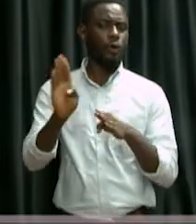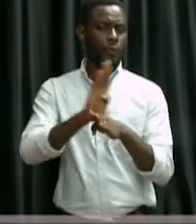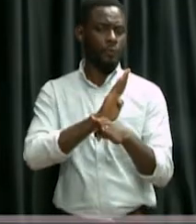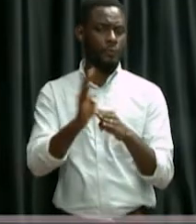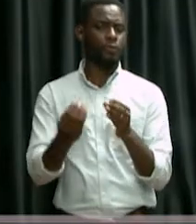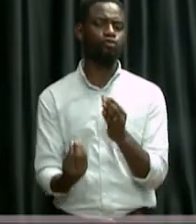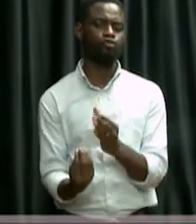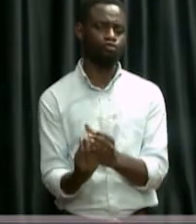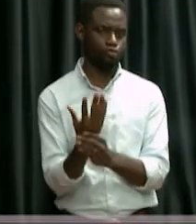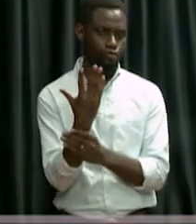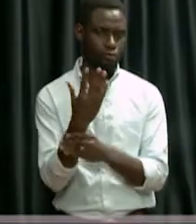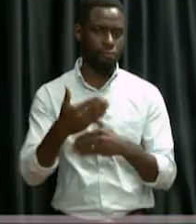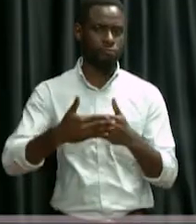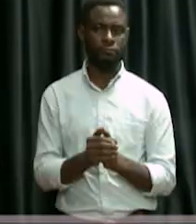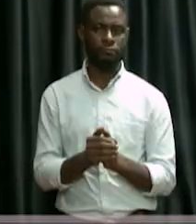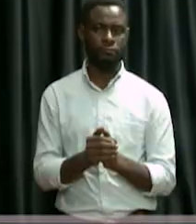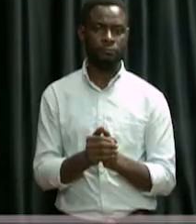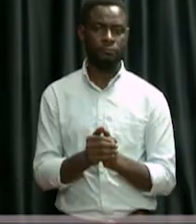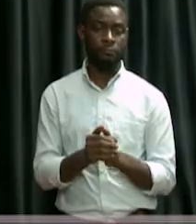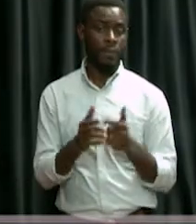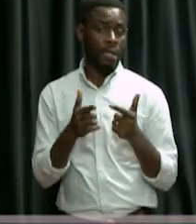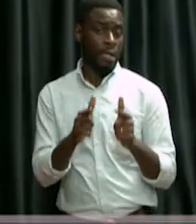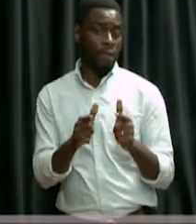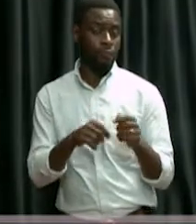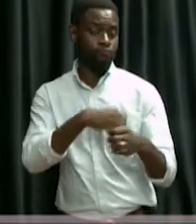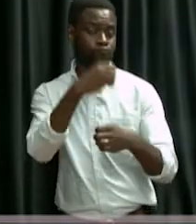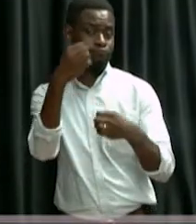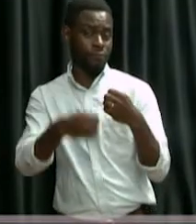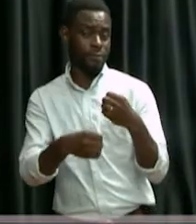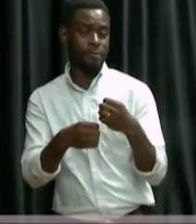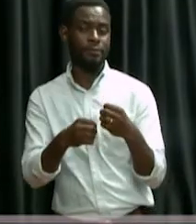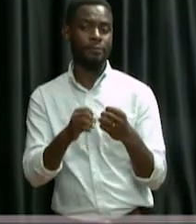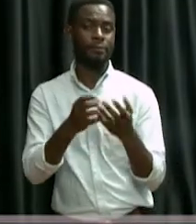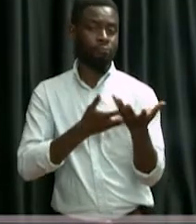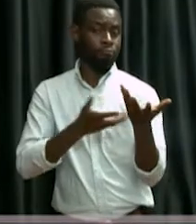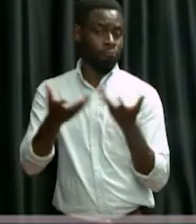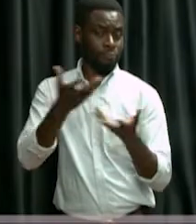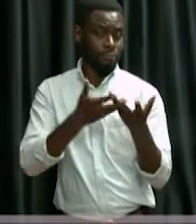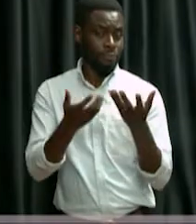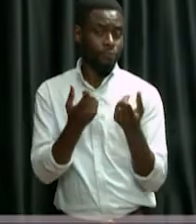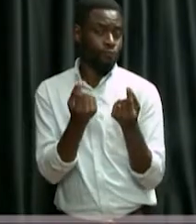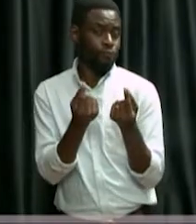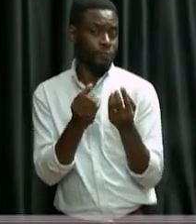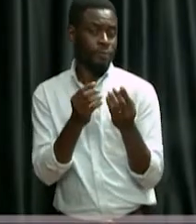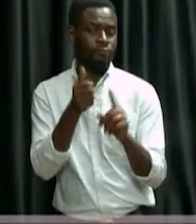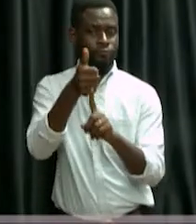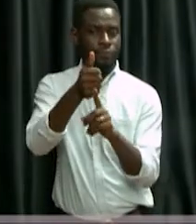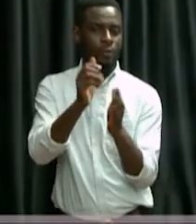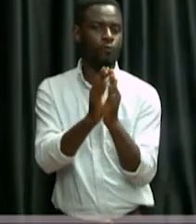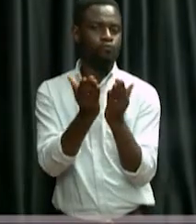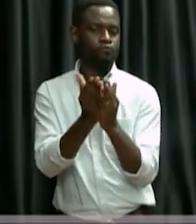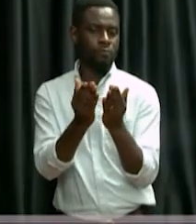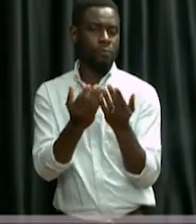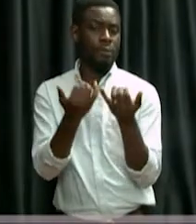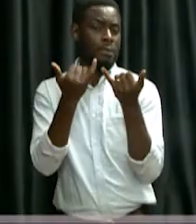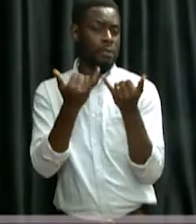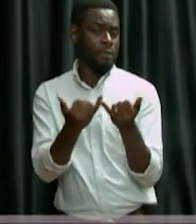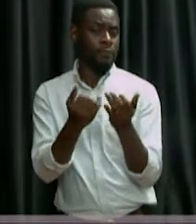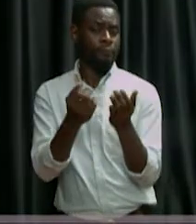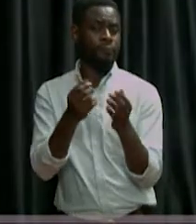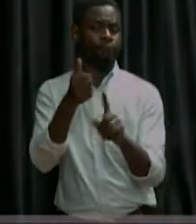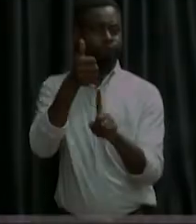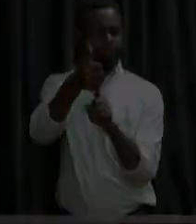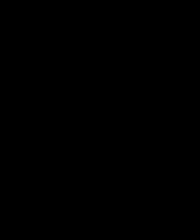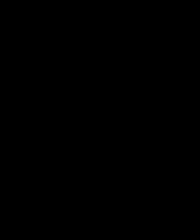grows going forward. Let's end this interaction by taking out your notebook once again, and this time is using